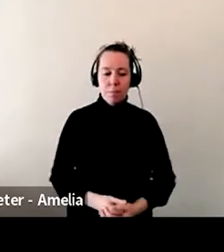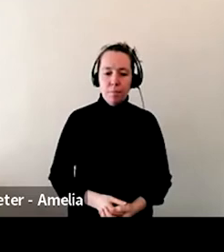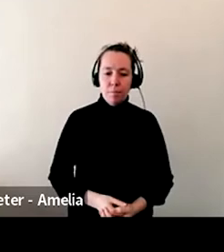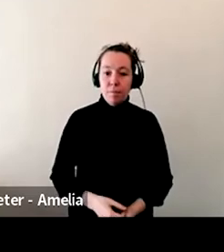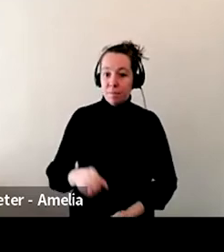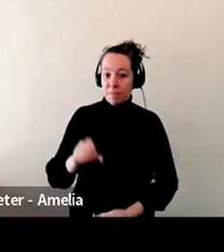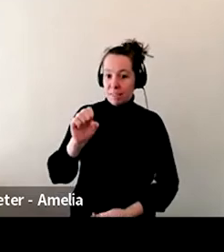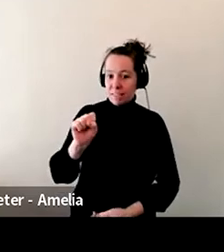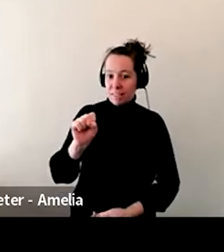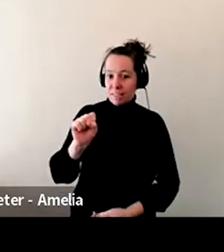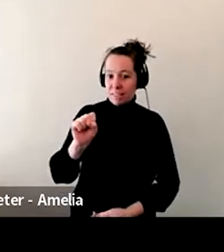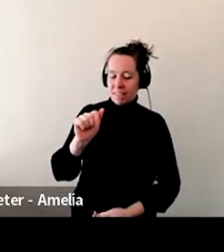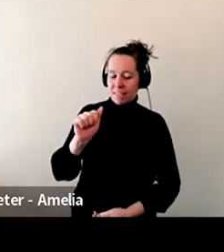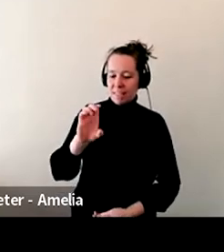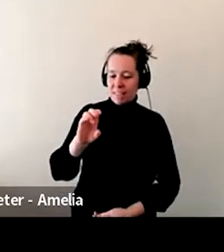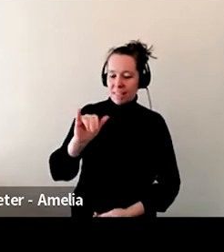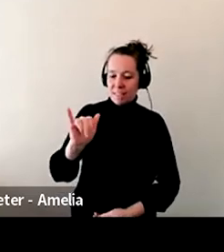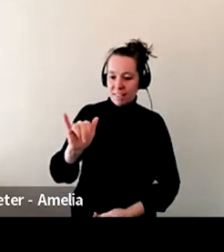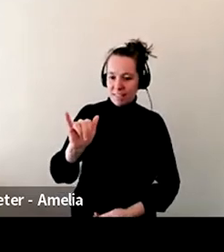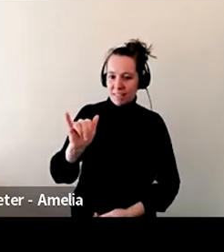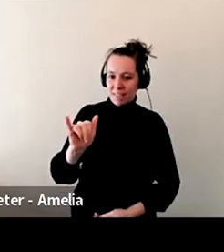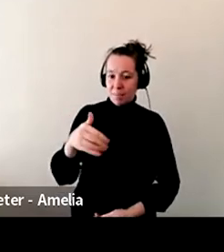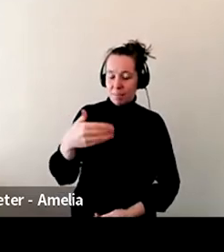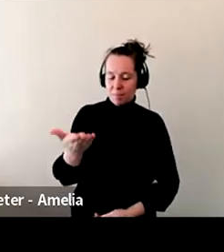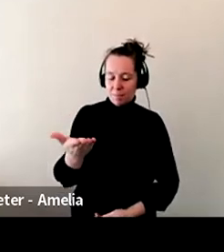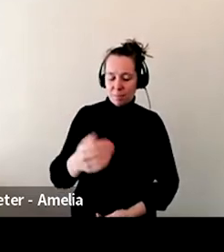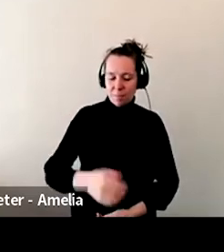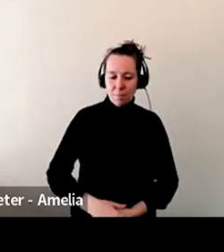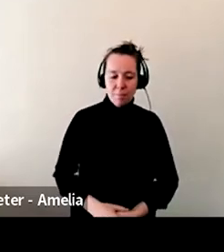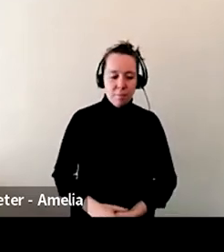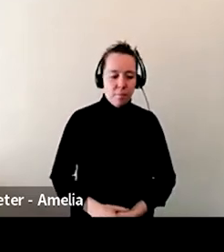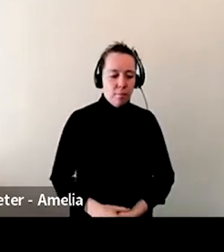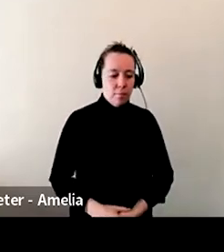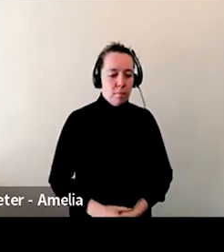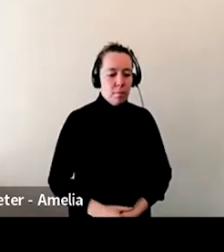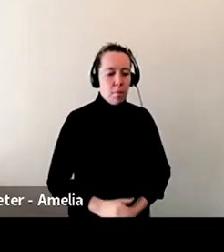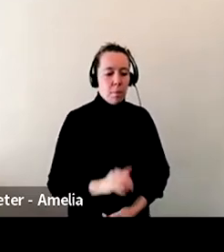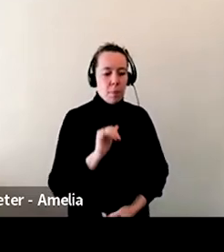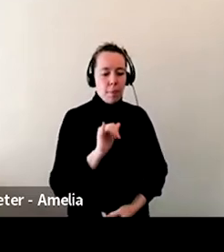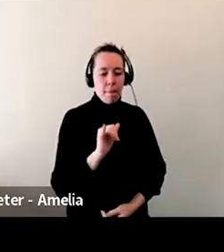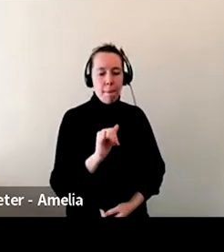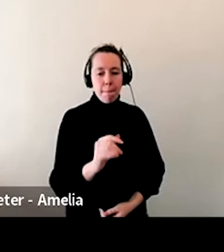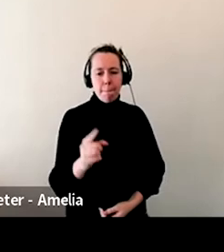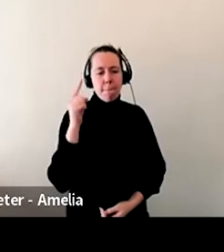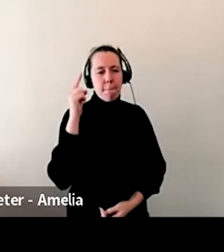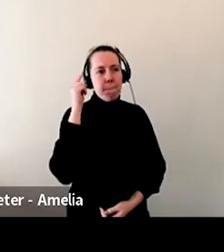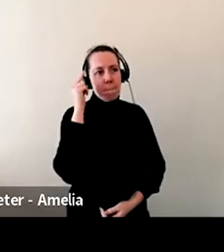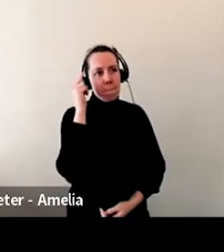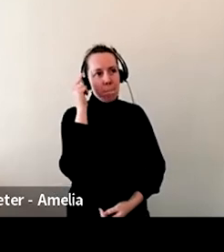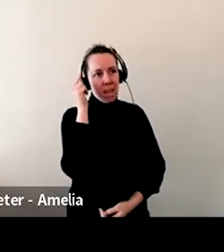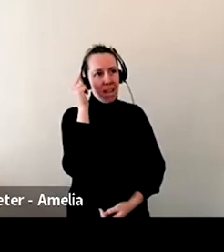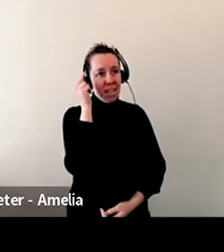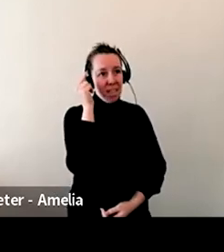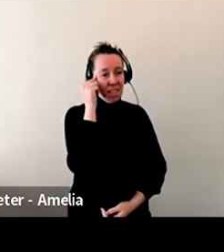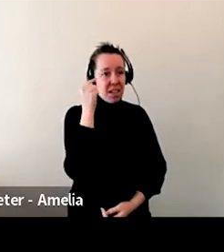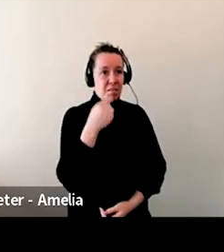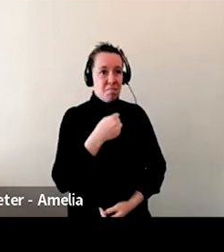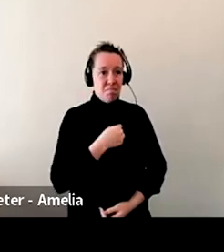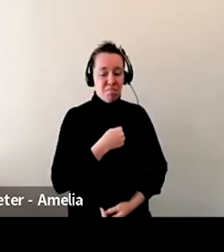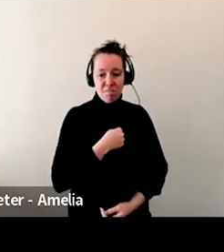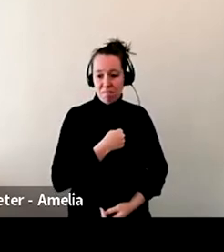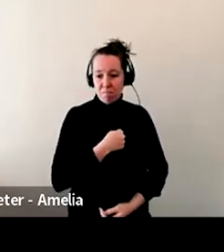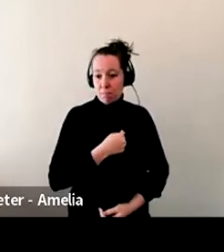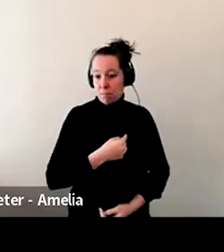Stacy, you're going to, you know, I think probably the biggest thing is, uh, expectations